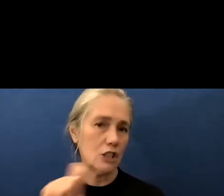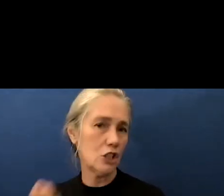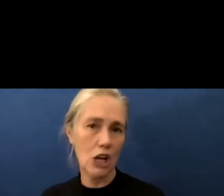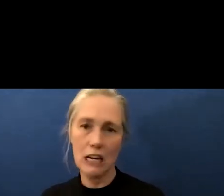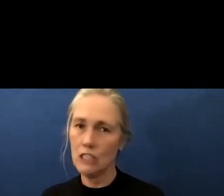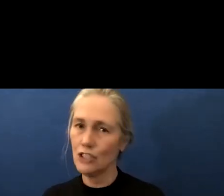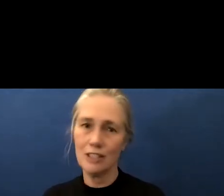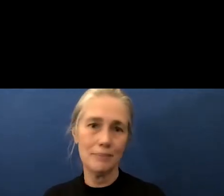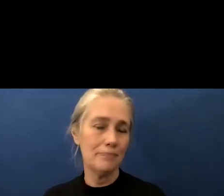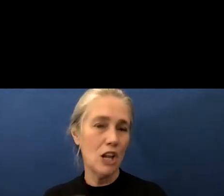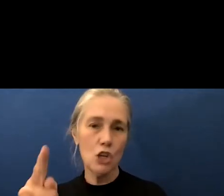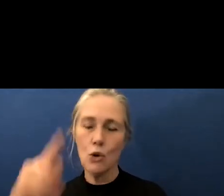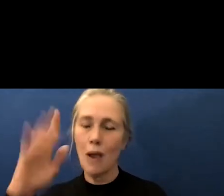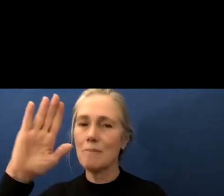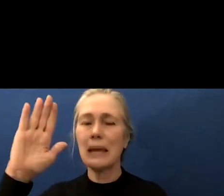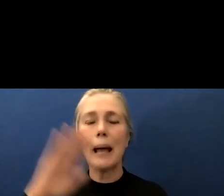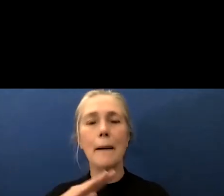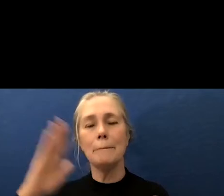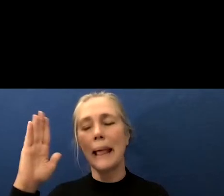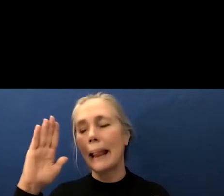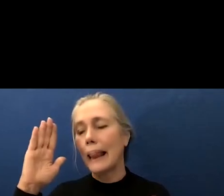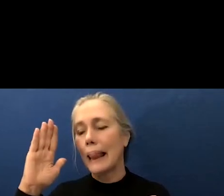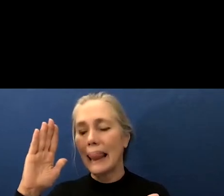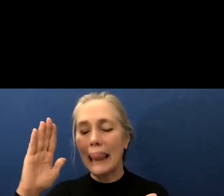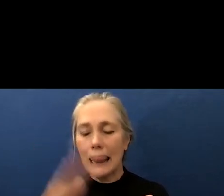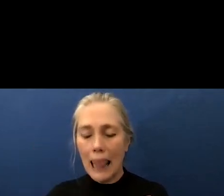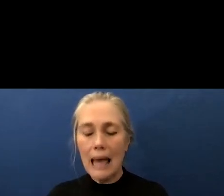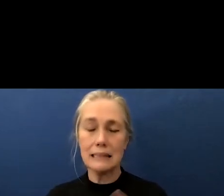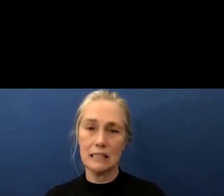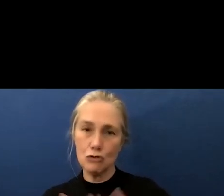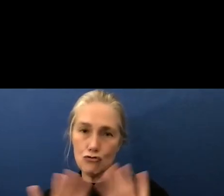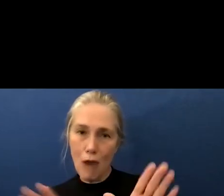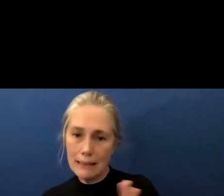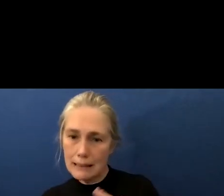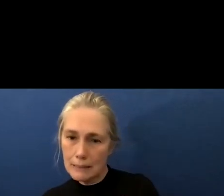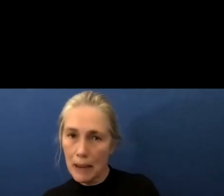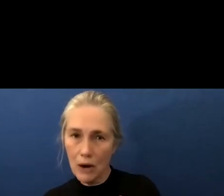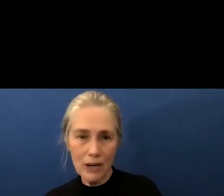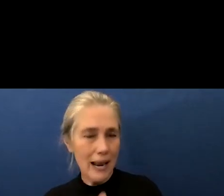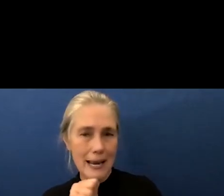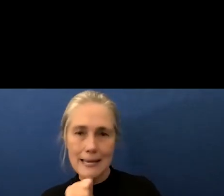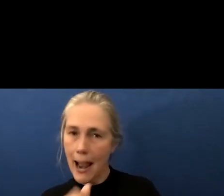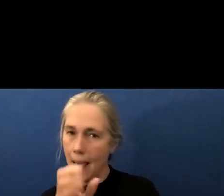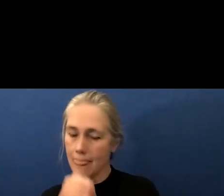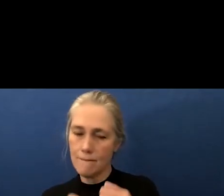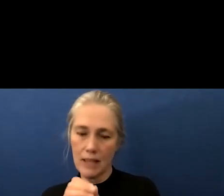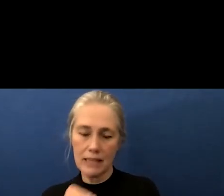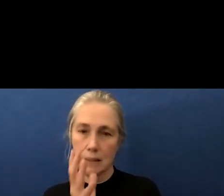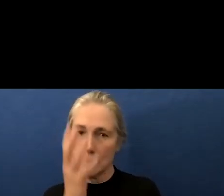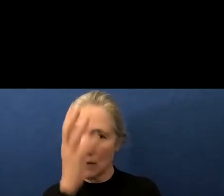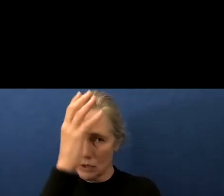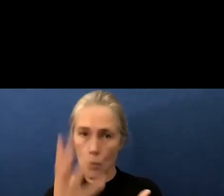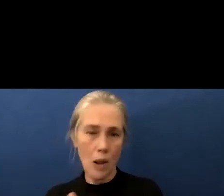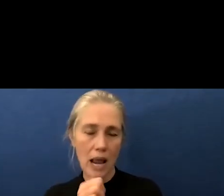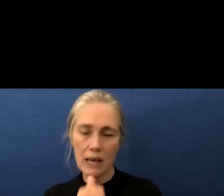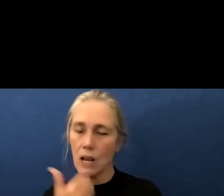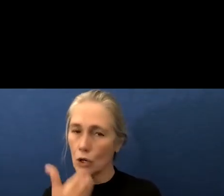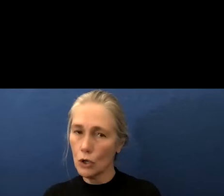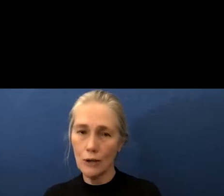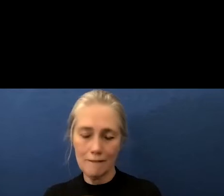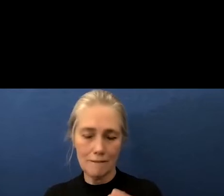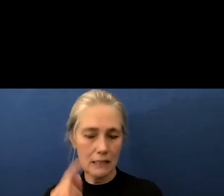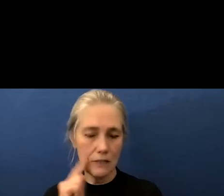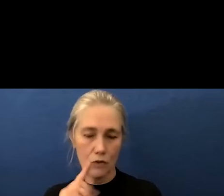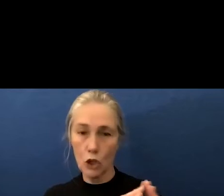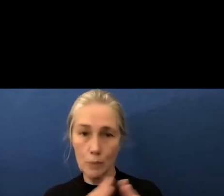uh less transparent sense so not the fix that the parents were calling for and not a good fix for our community um